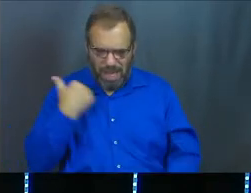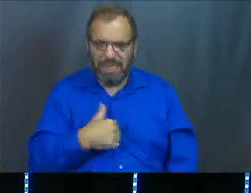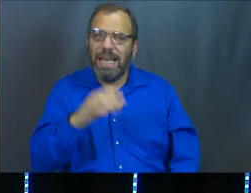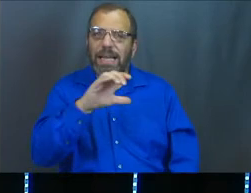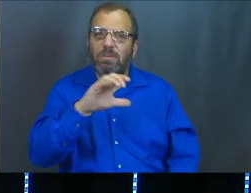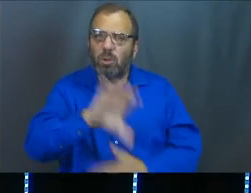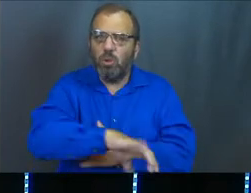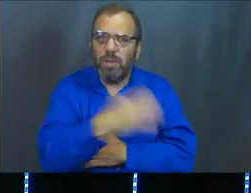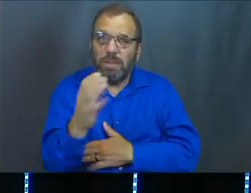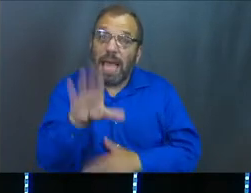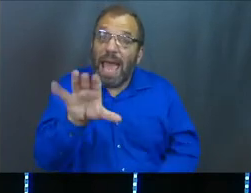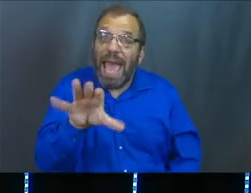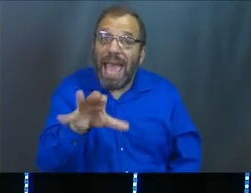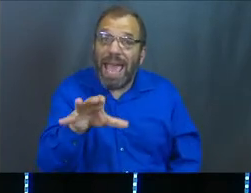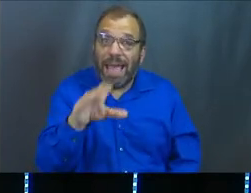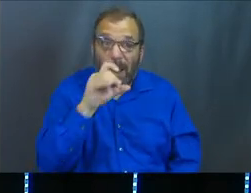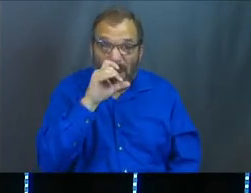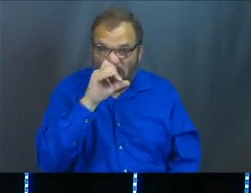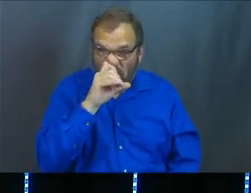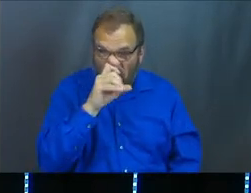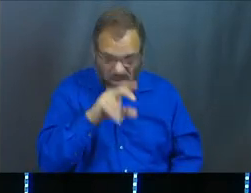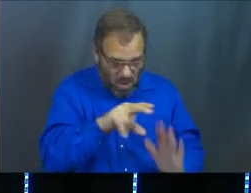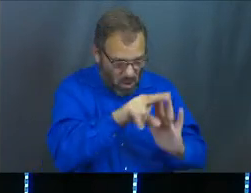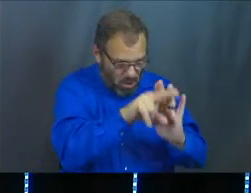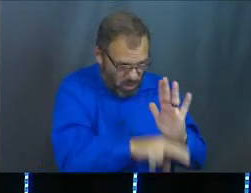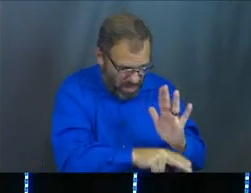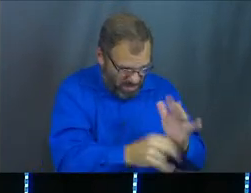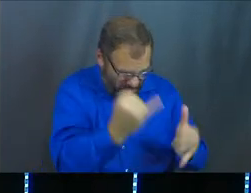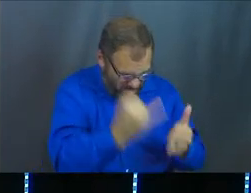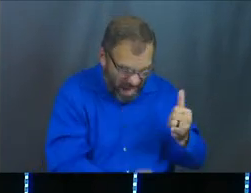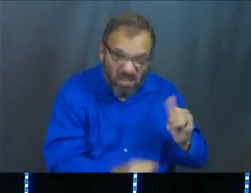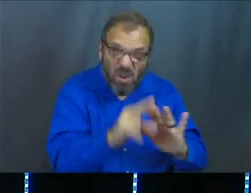leave us. Do you know that no grave is ever final?